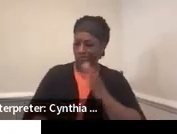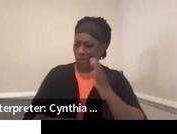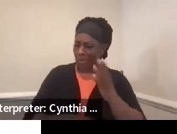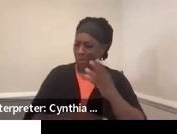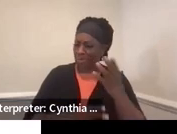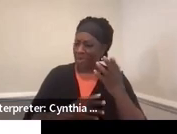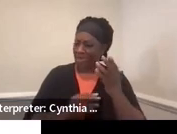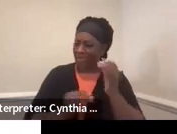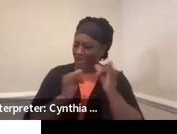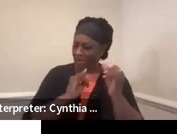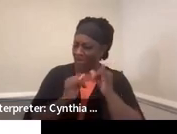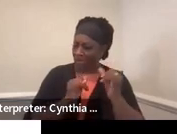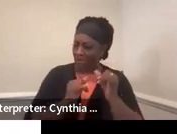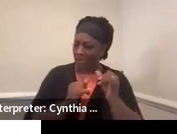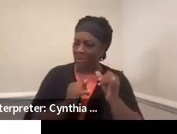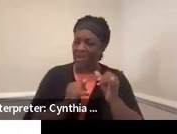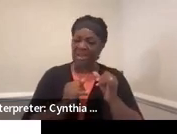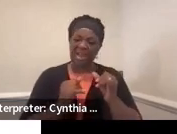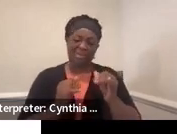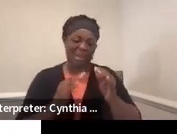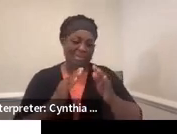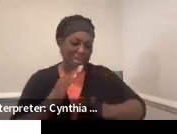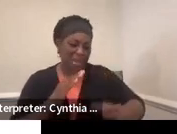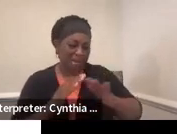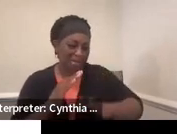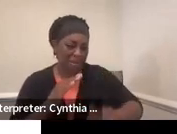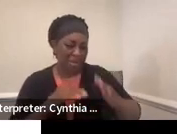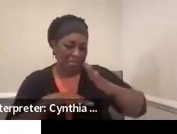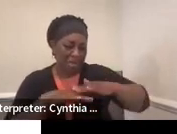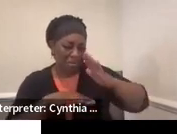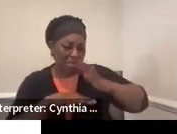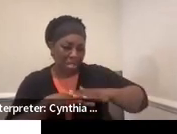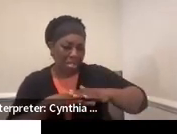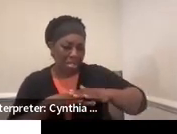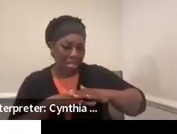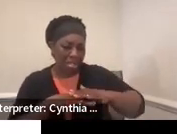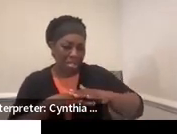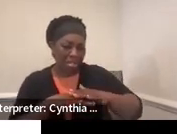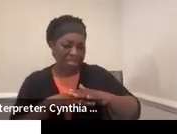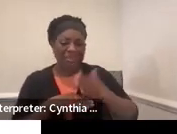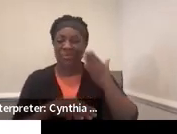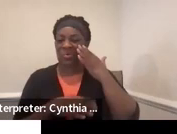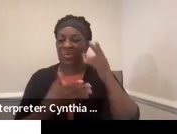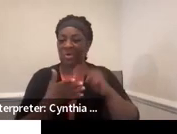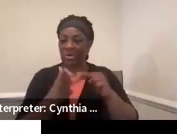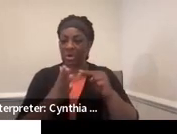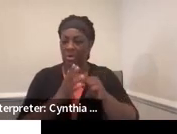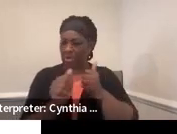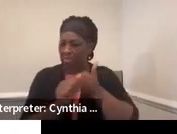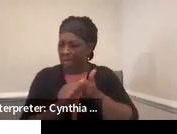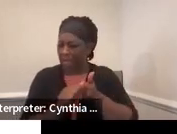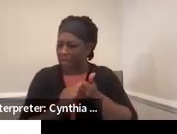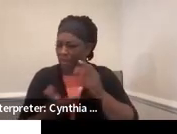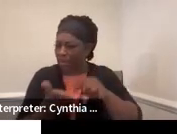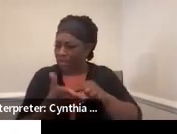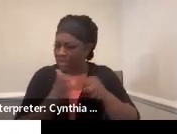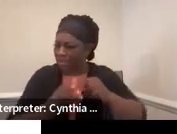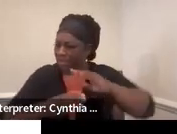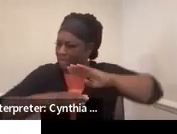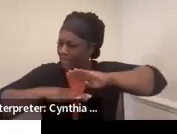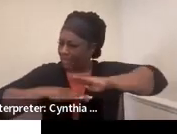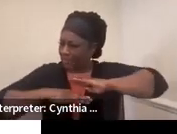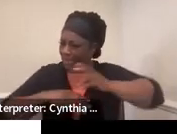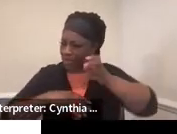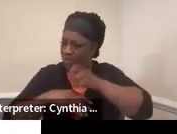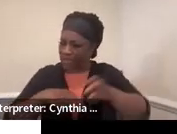year and then the bare minimum of, you know, what is compliant transition plans